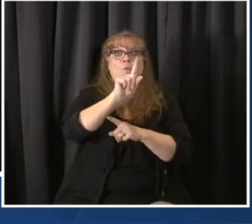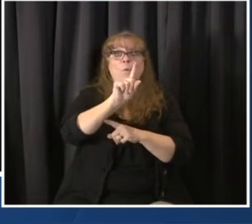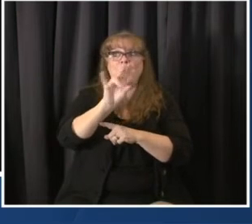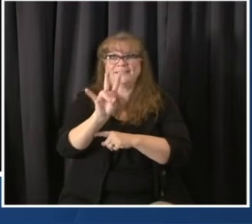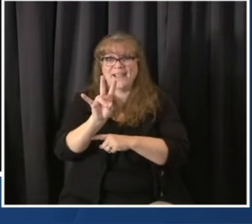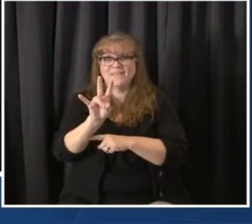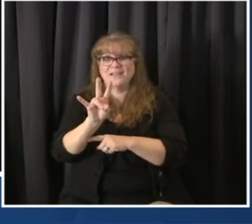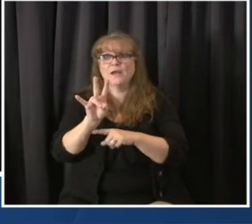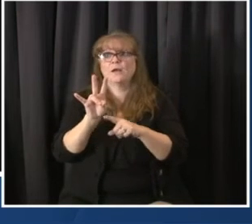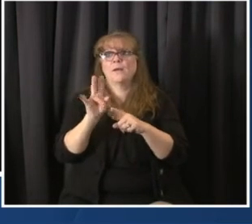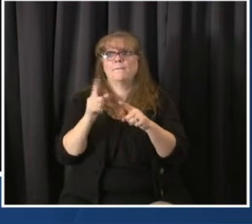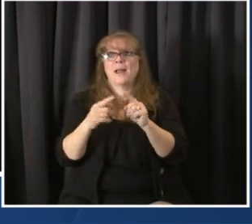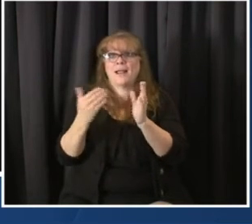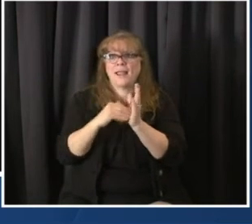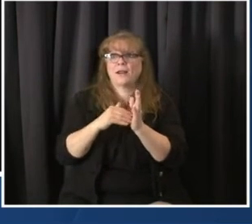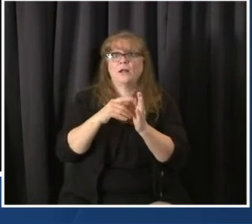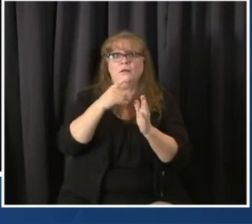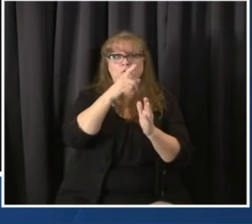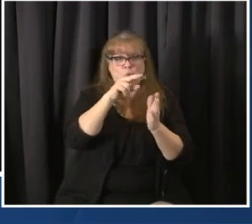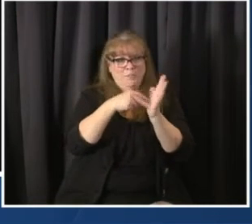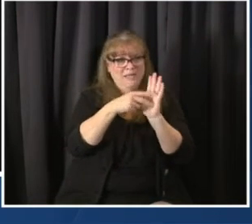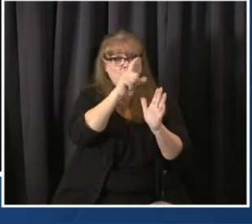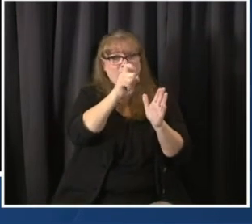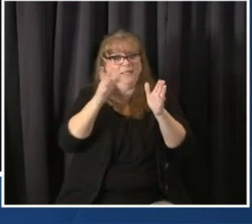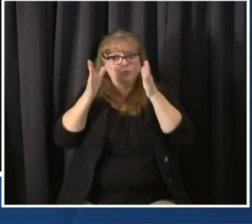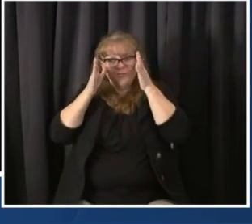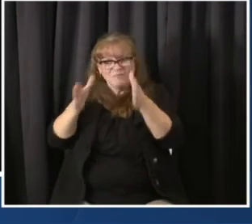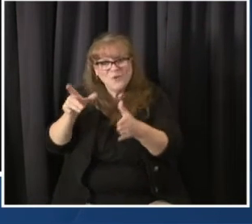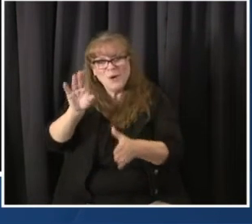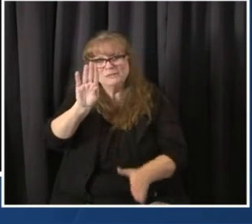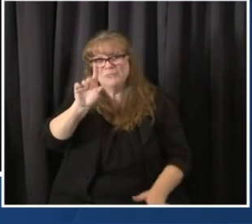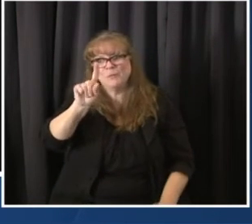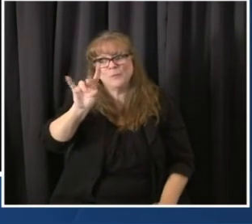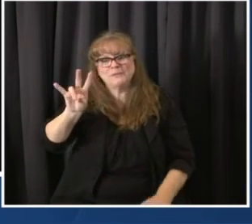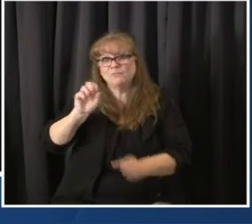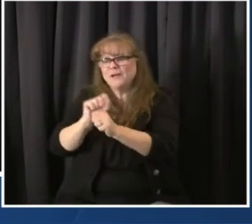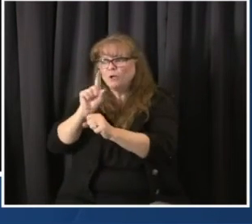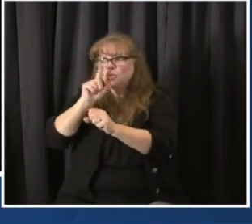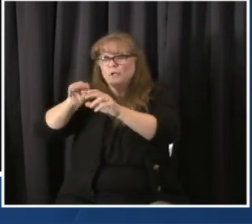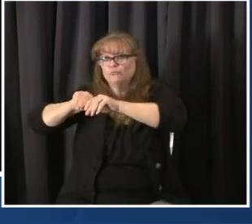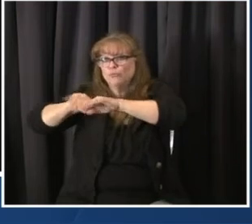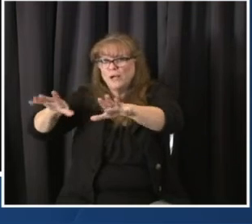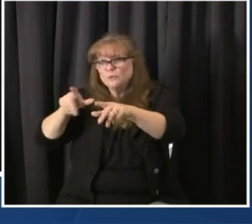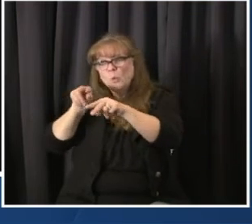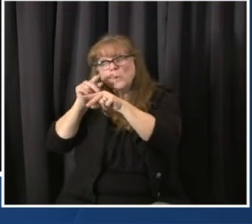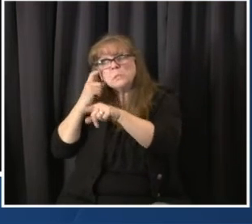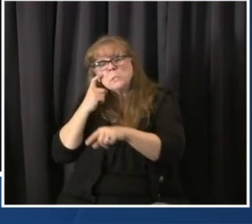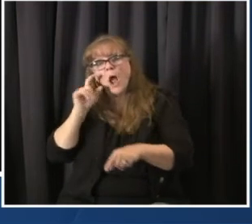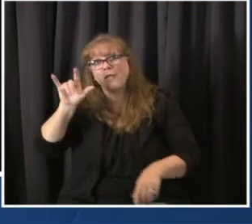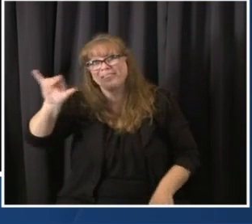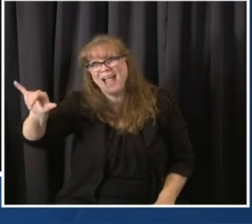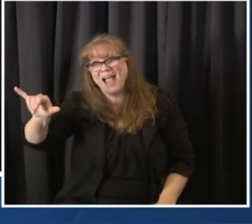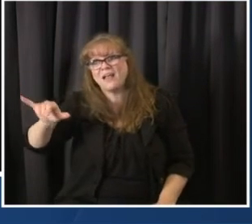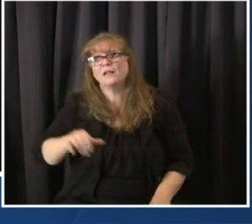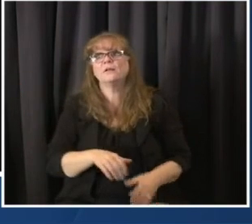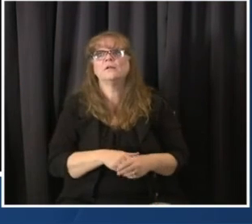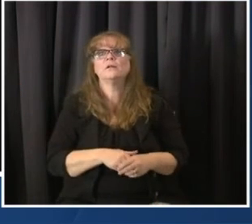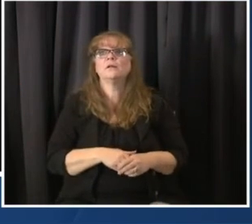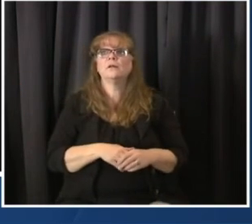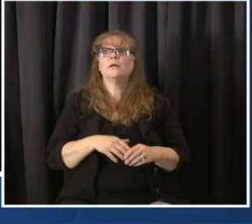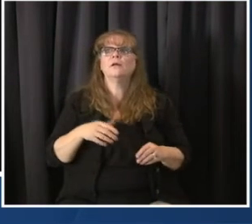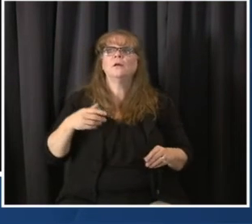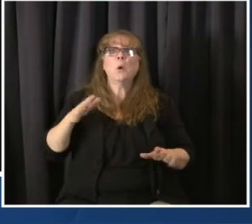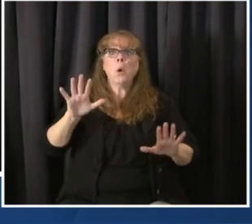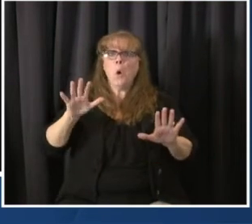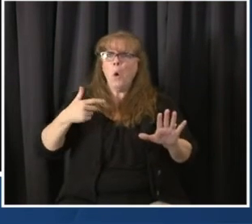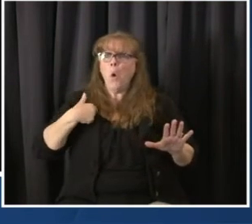So we will be happy to put that inquiry in for you with Walgreens. We would hope and expect of them the same kind